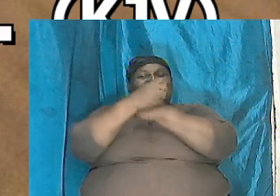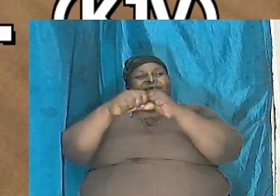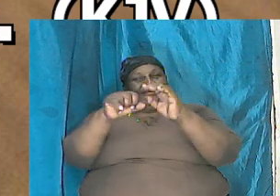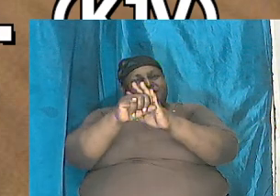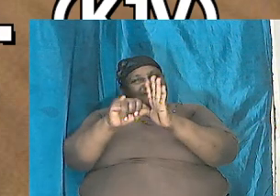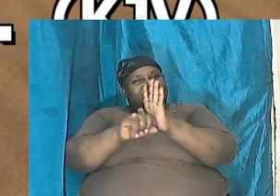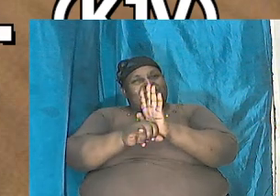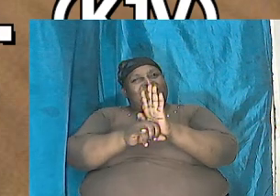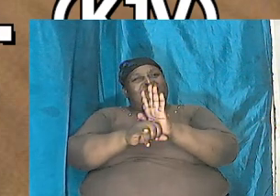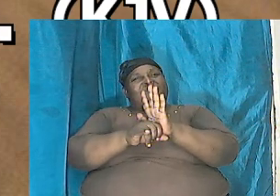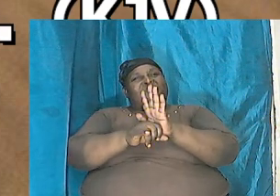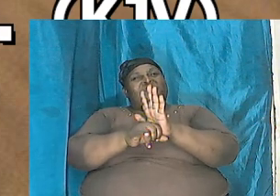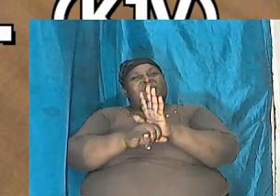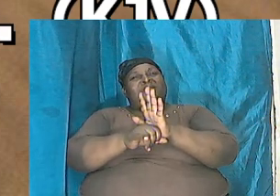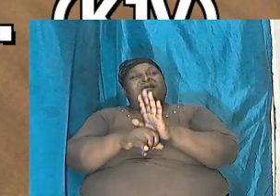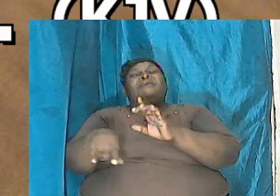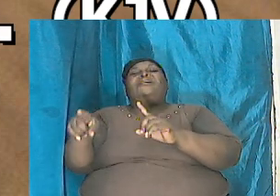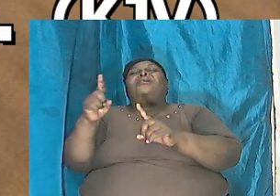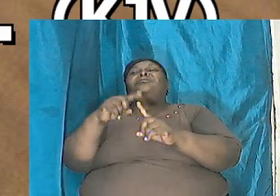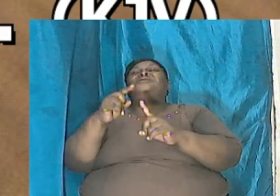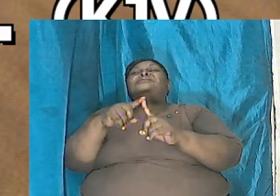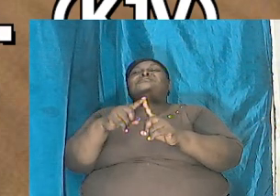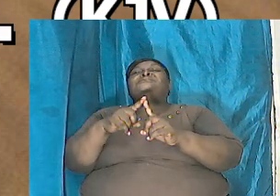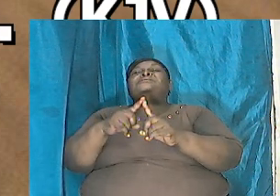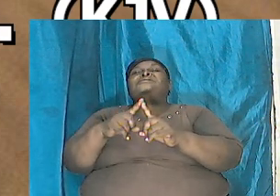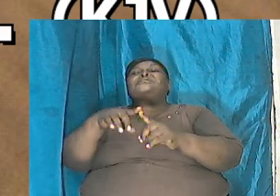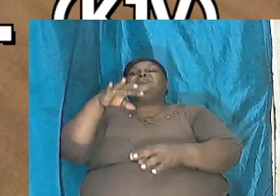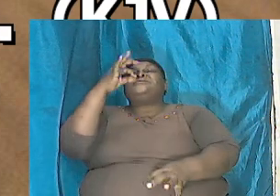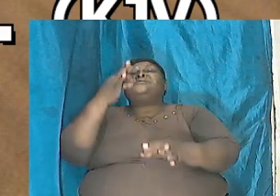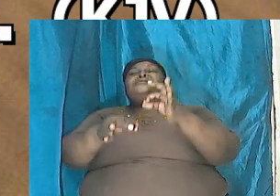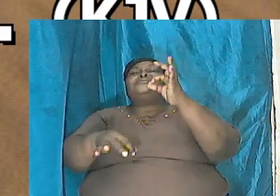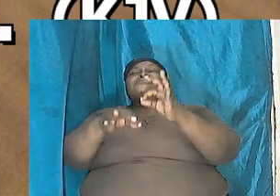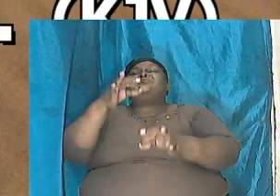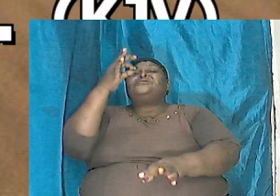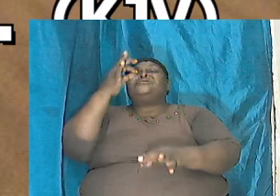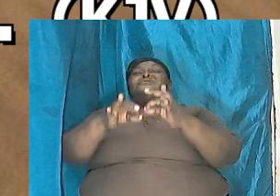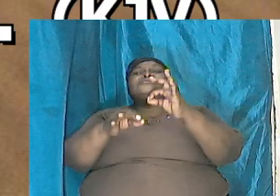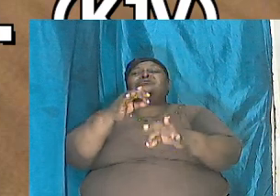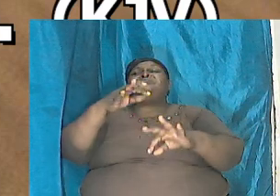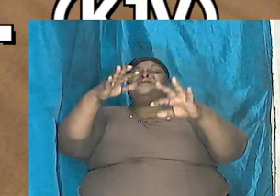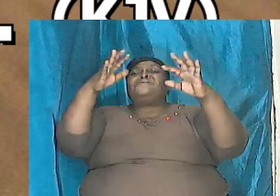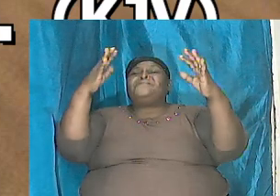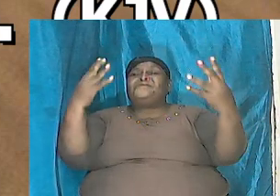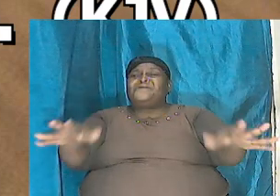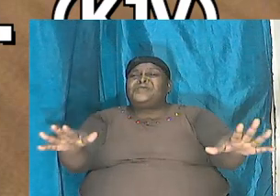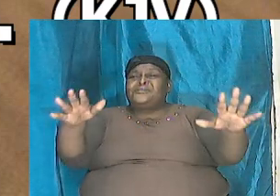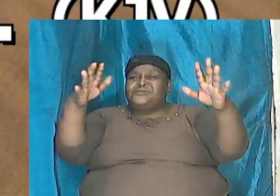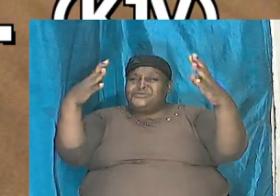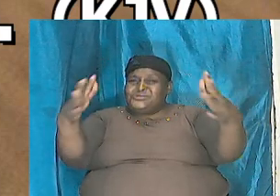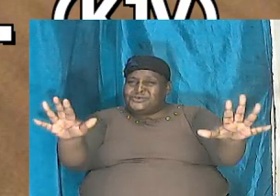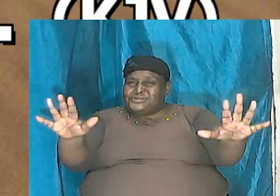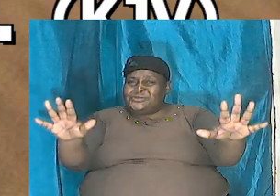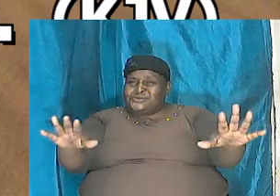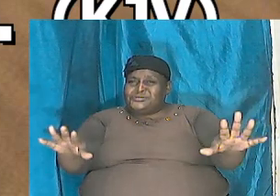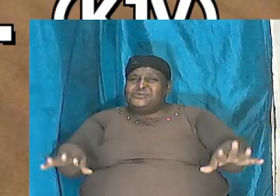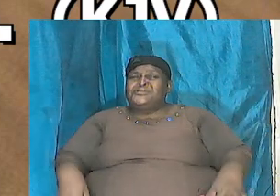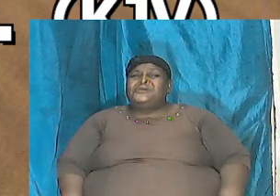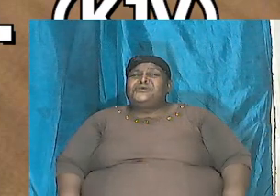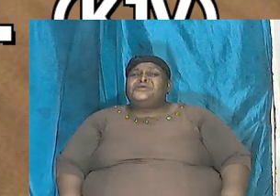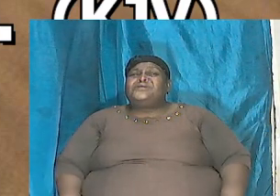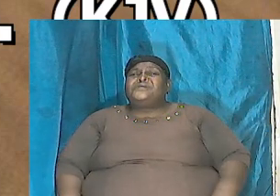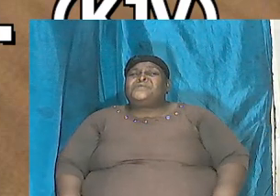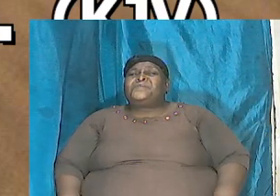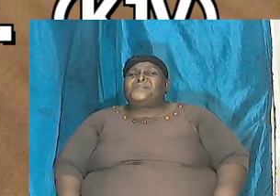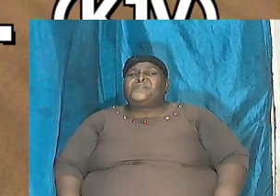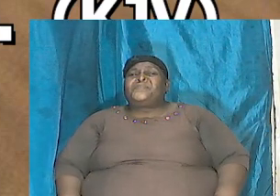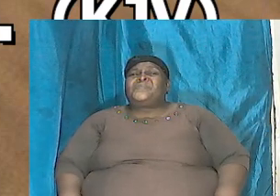and until the judgment had passed over and I couldn't I